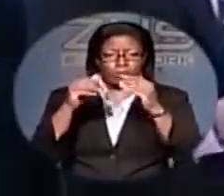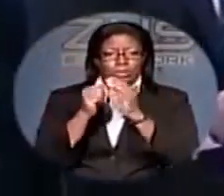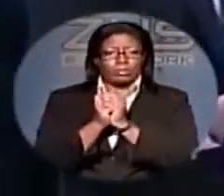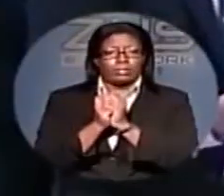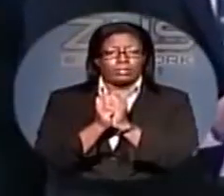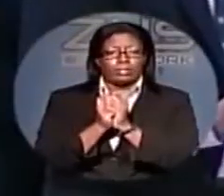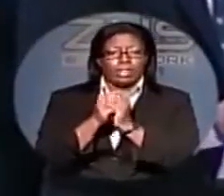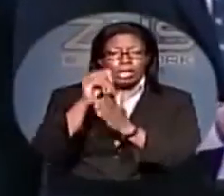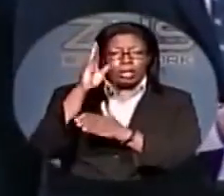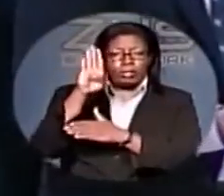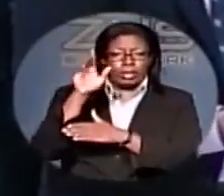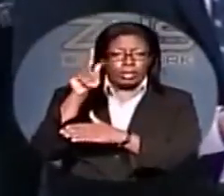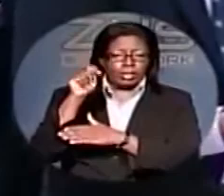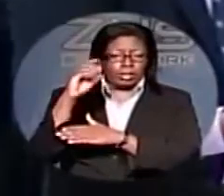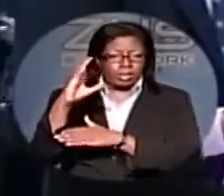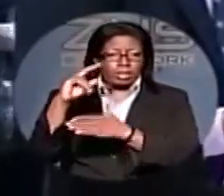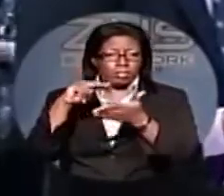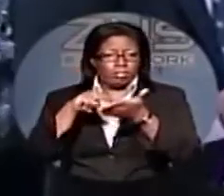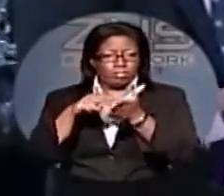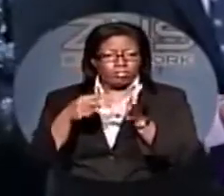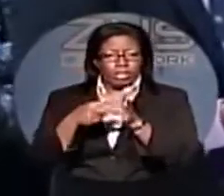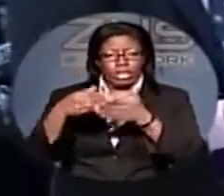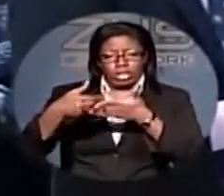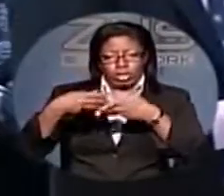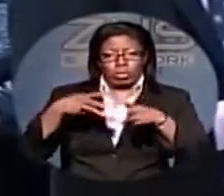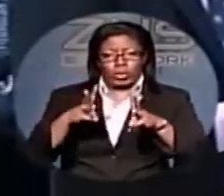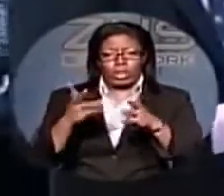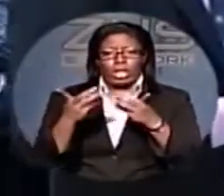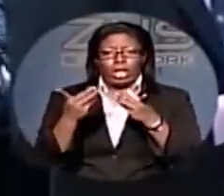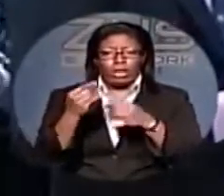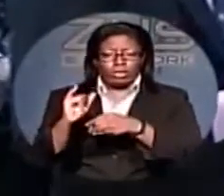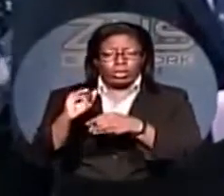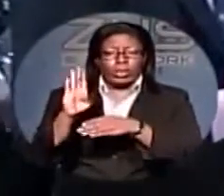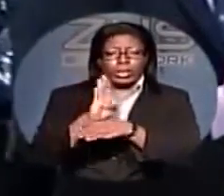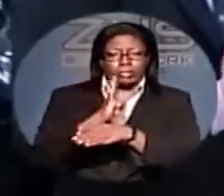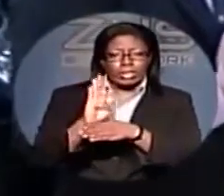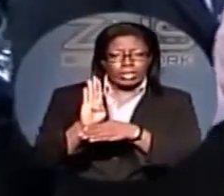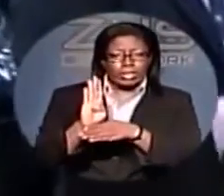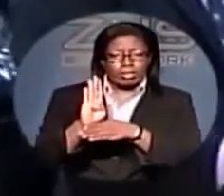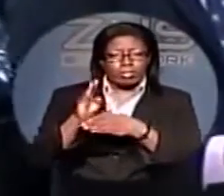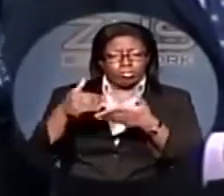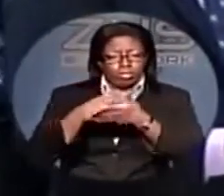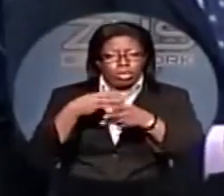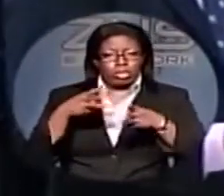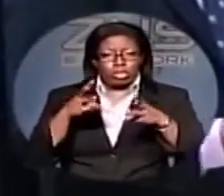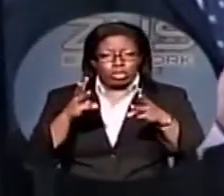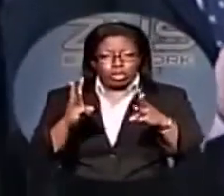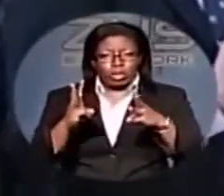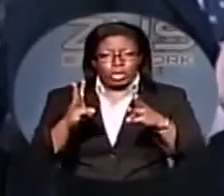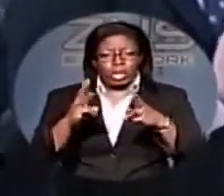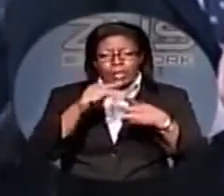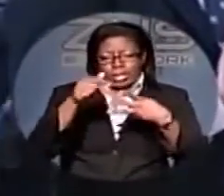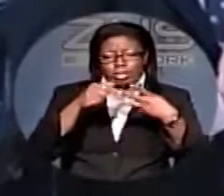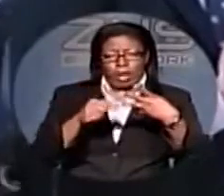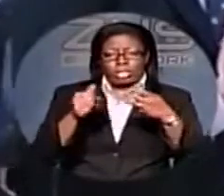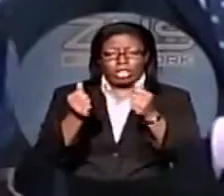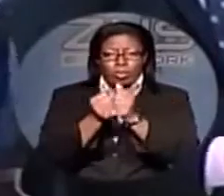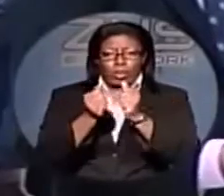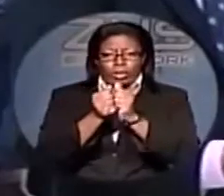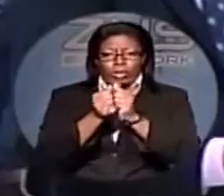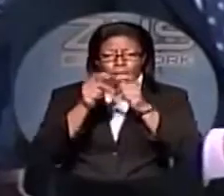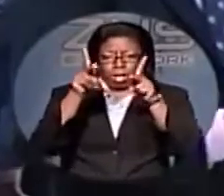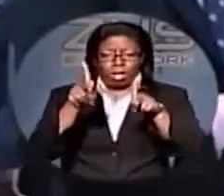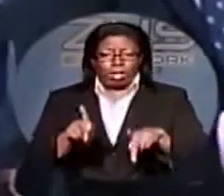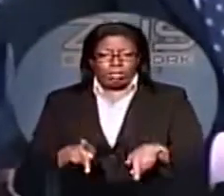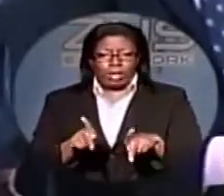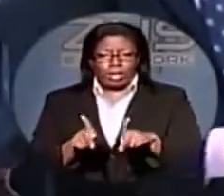Well, for BTC, it means a new way of doing business, a new way of engaging our customers, but also a new way of demonstrating